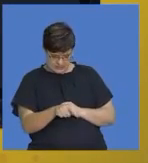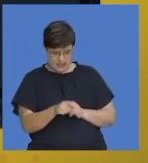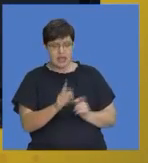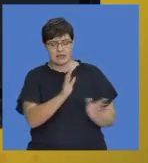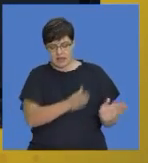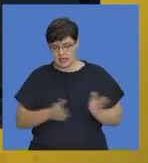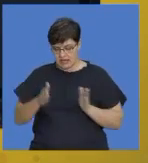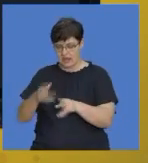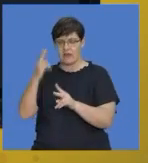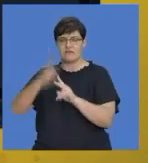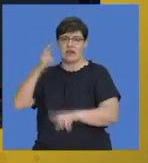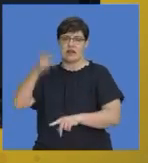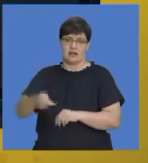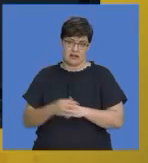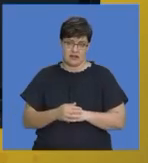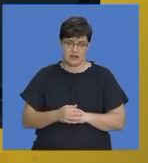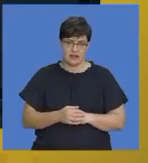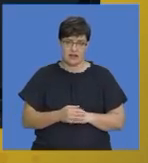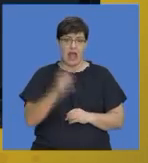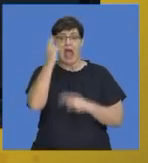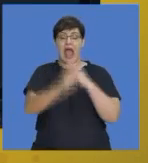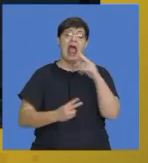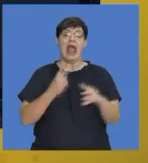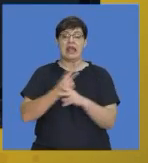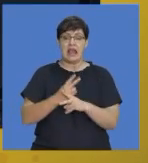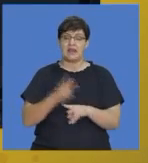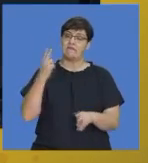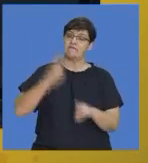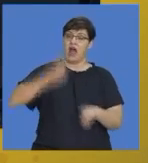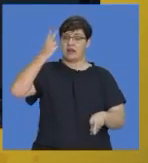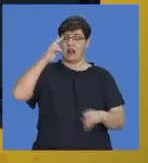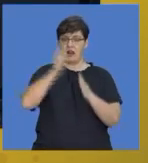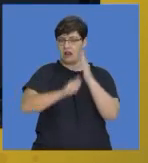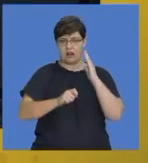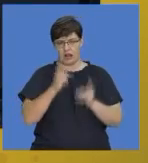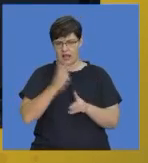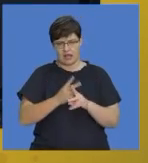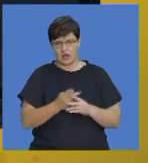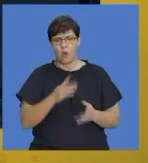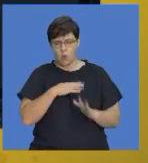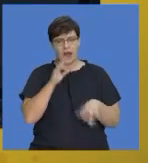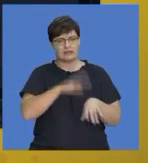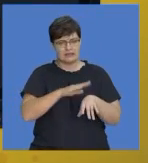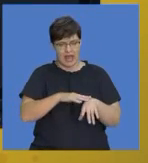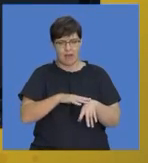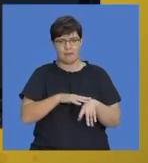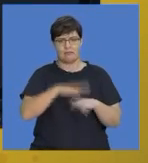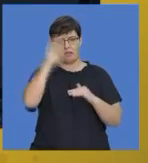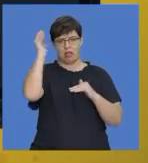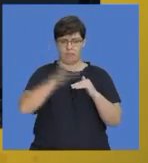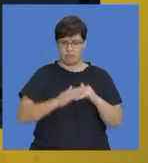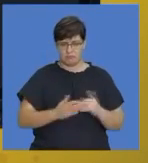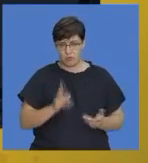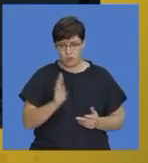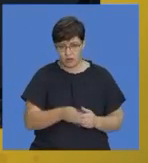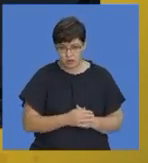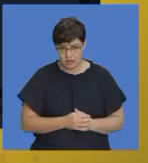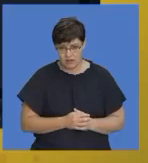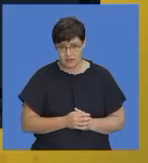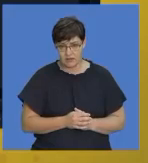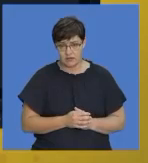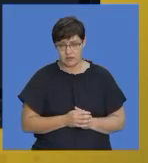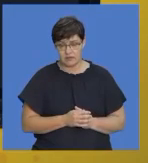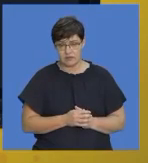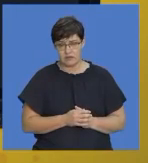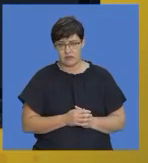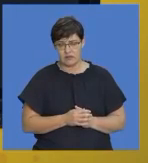rewrite a final piece that will just eat into your time and it will obviously you will run out of time and you won't be able